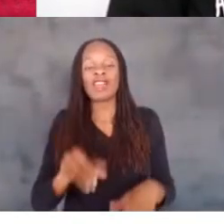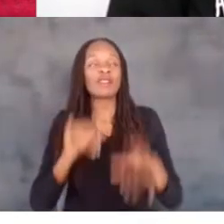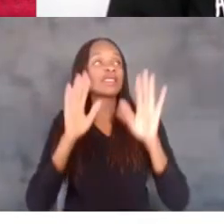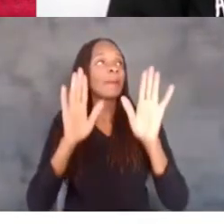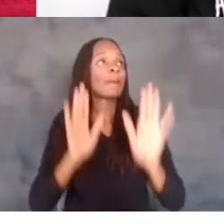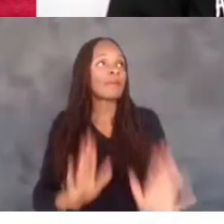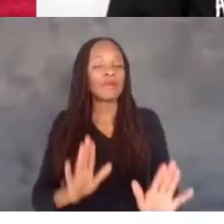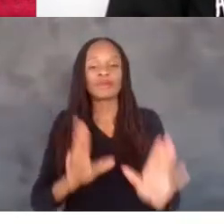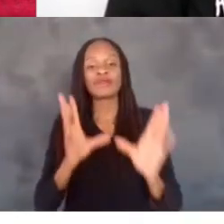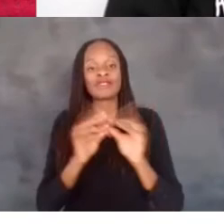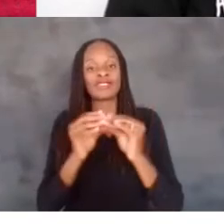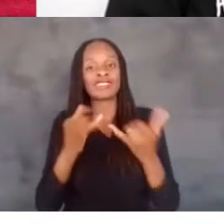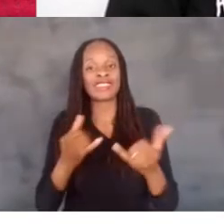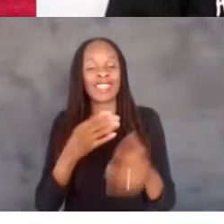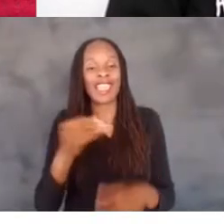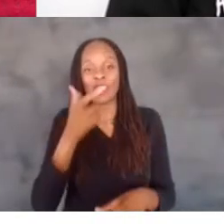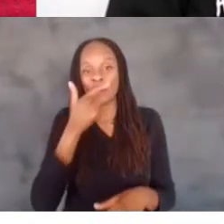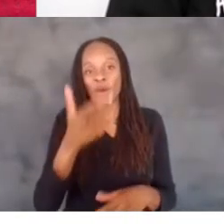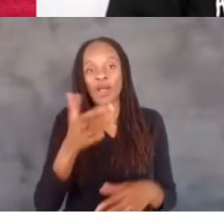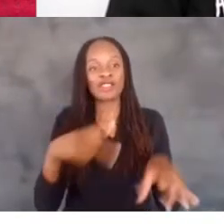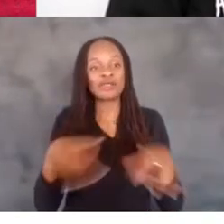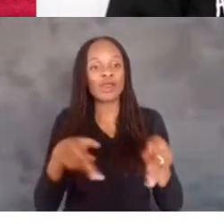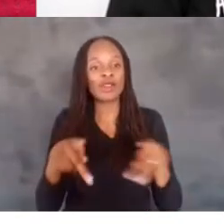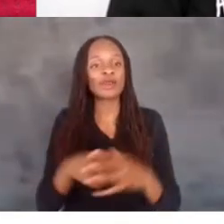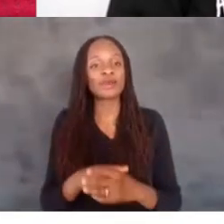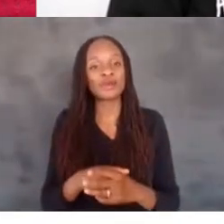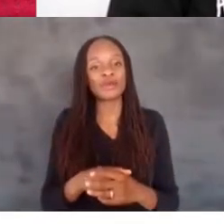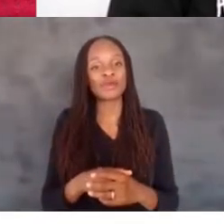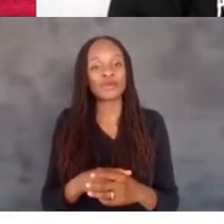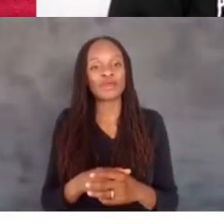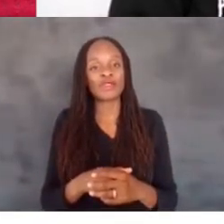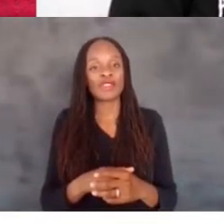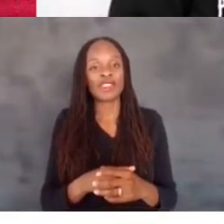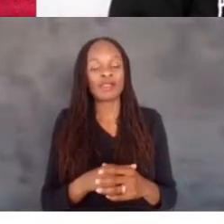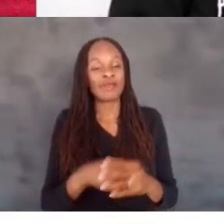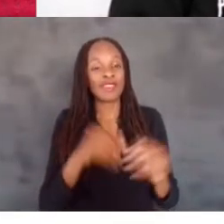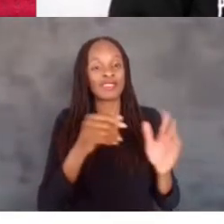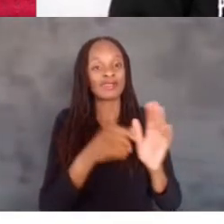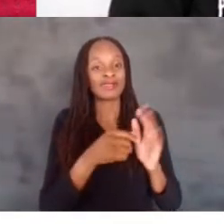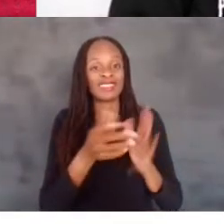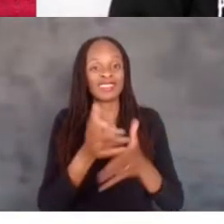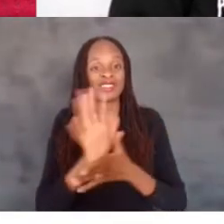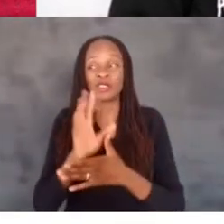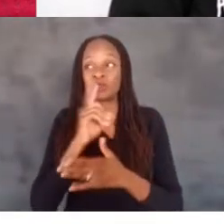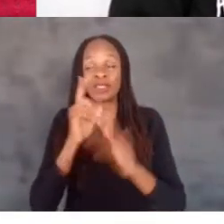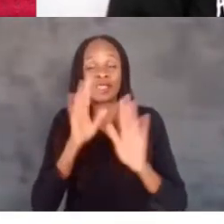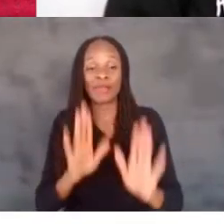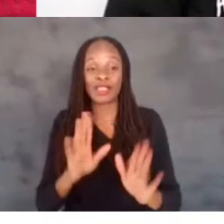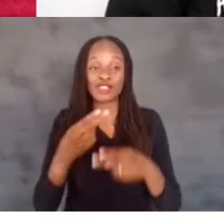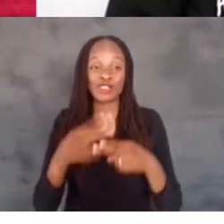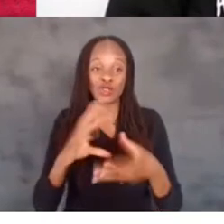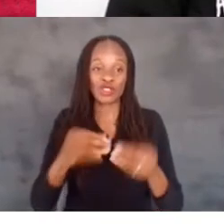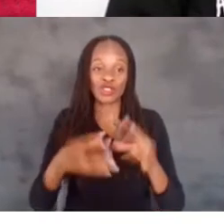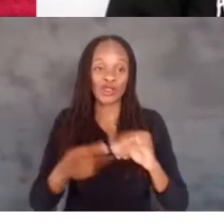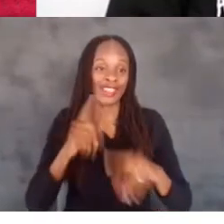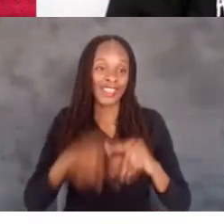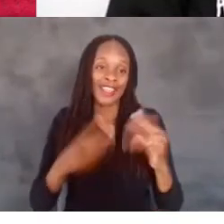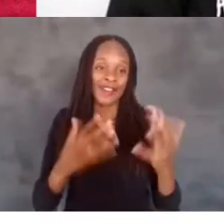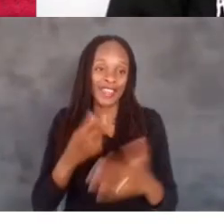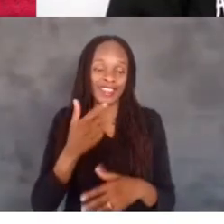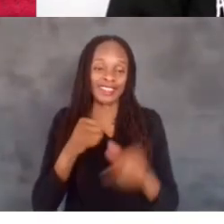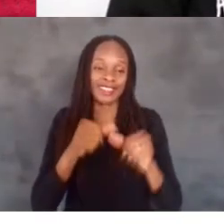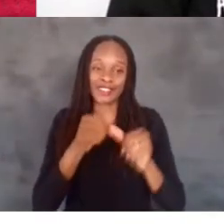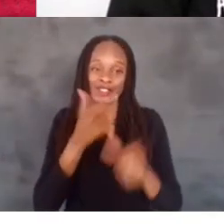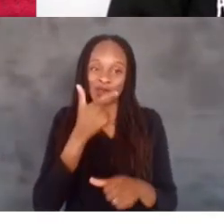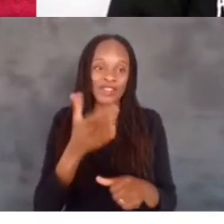and watch party. These videos are just amazing and short stories. And so, can't wait to keep watching them